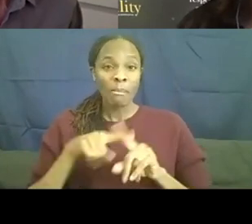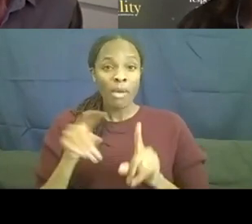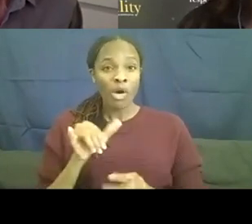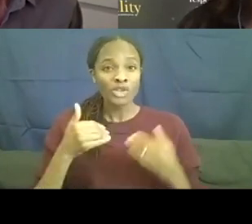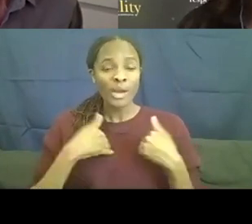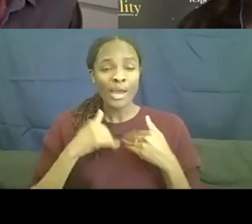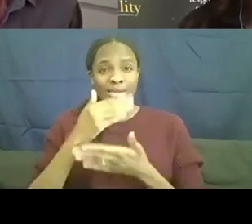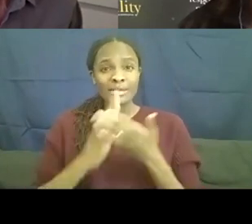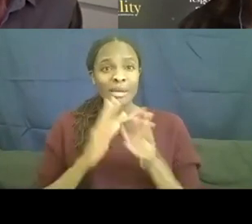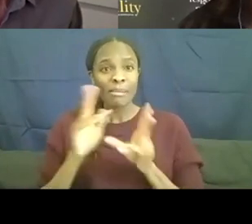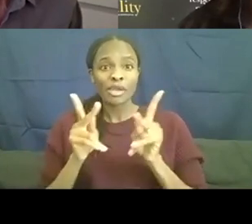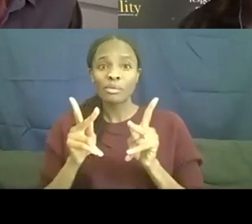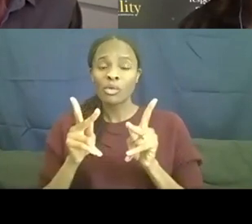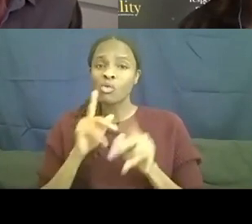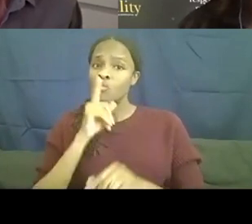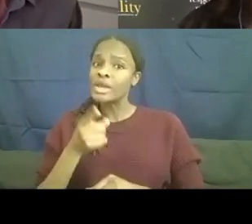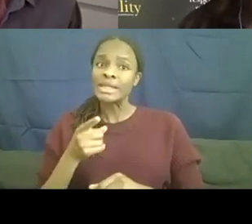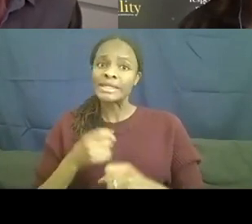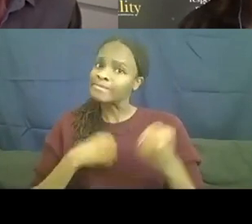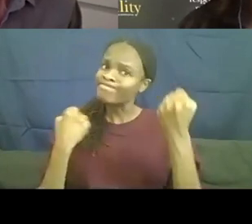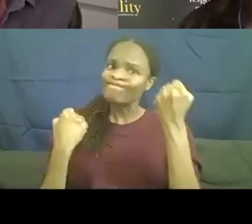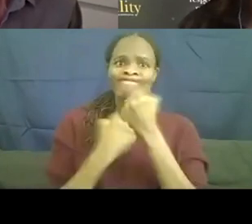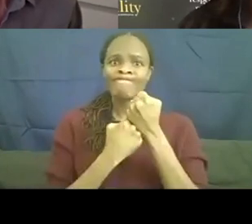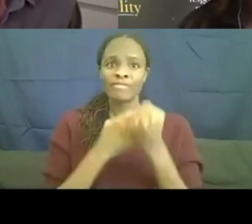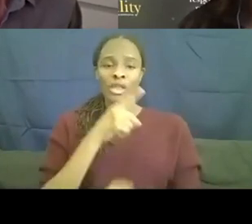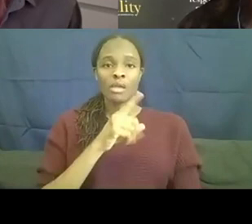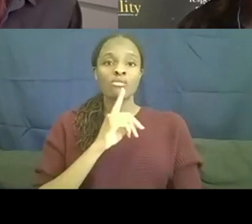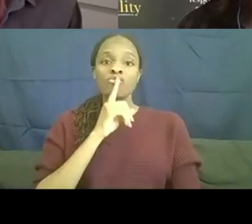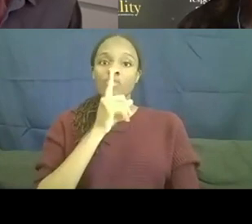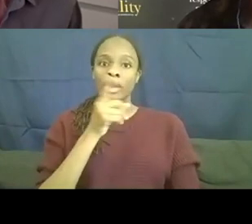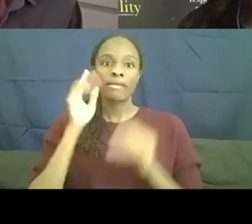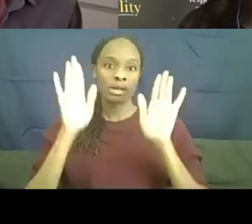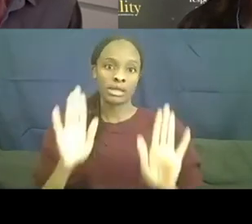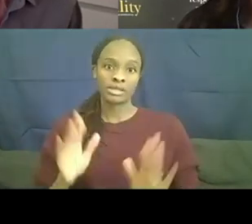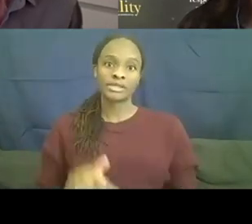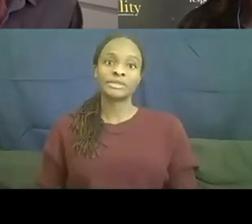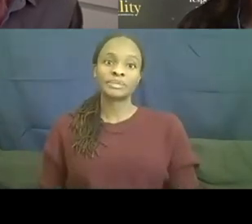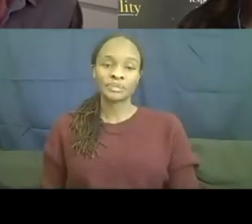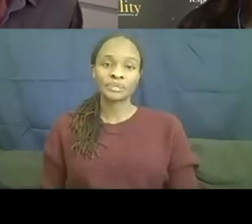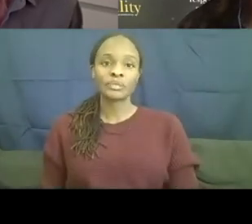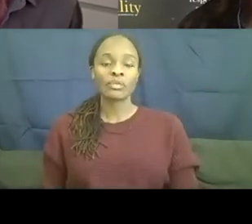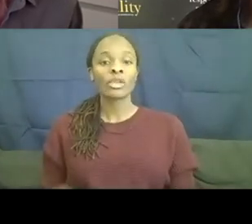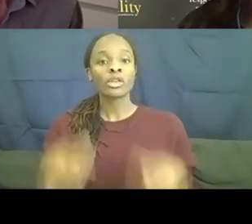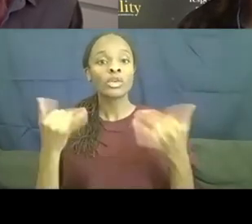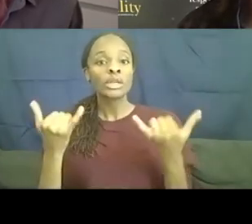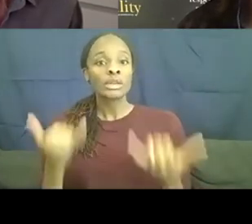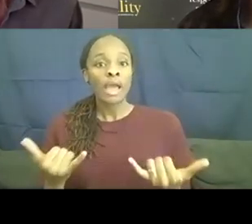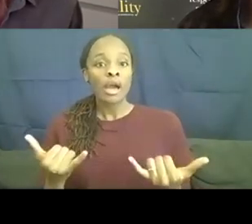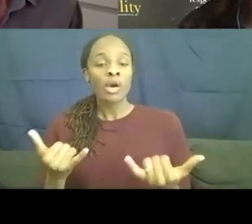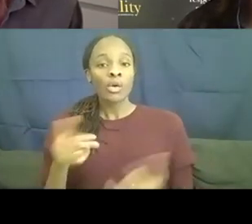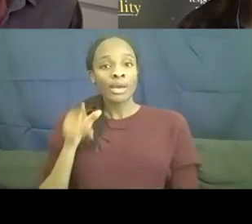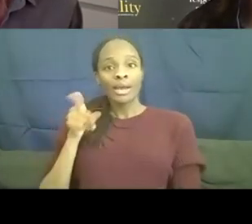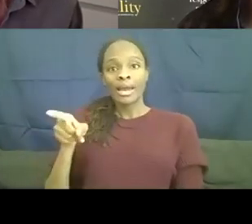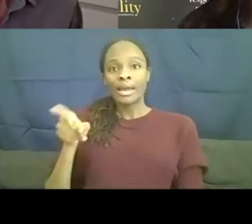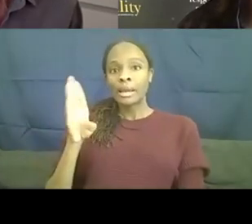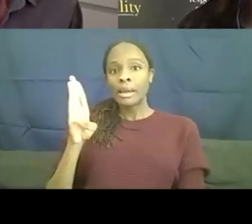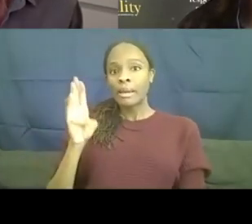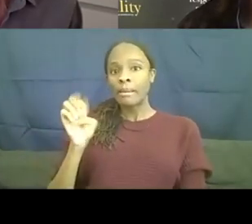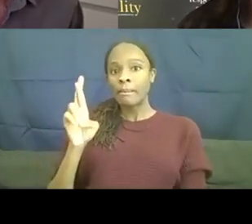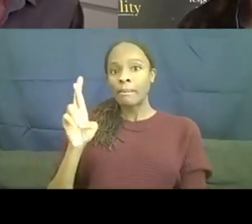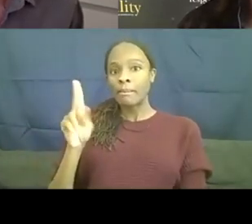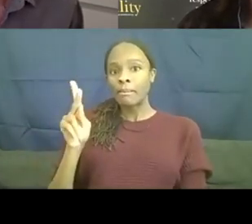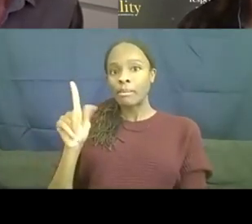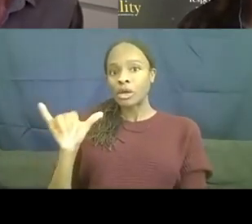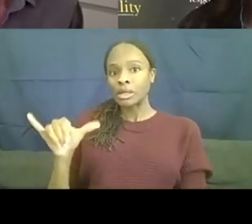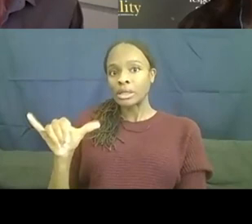came up and fought for him, which has been fantastic. And so now at Berkeley, they put together, we